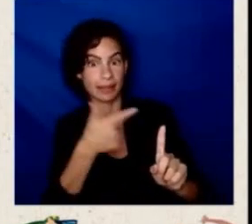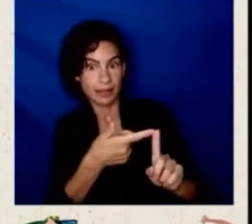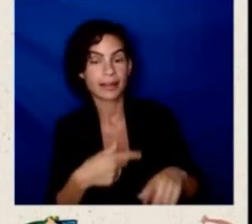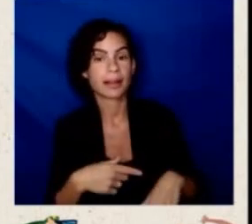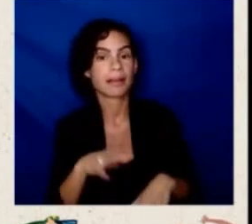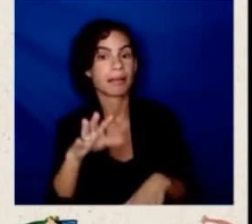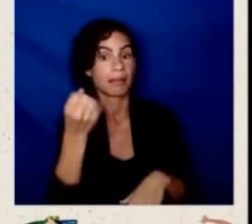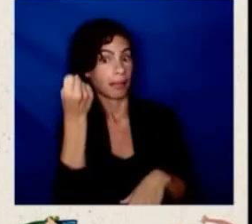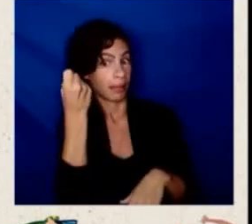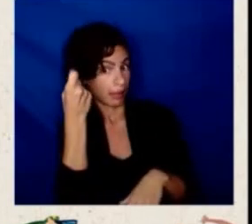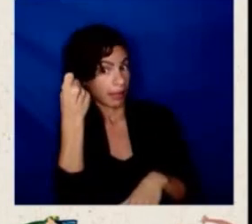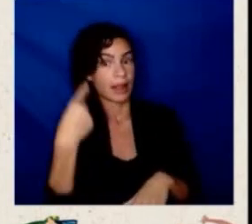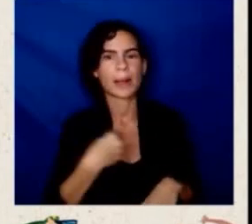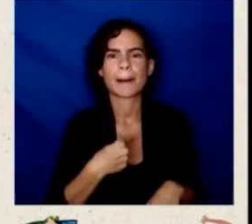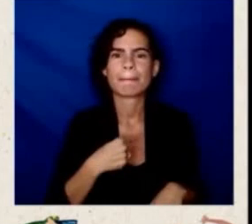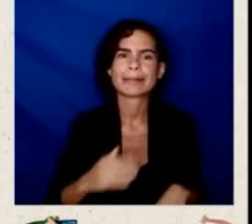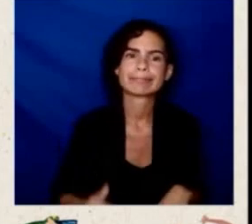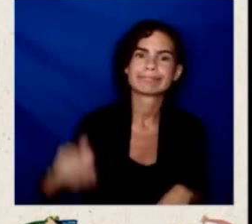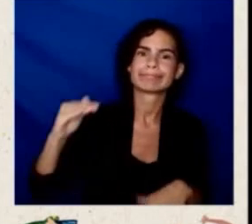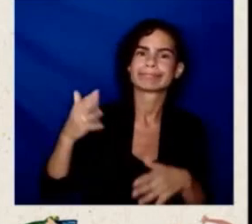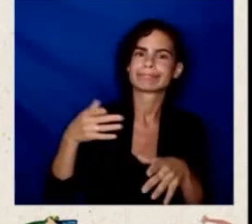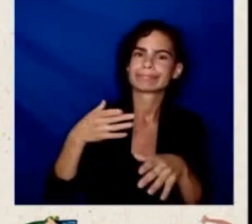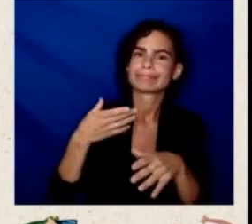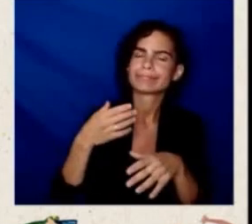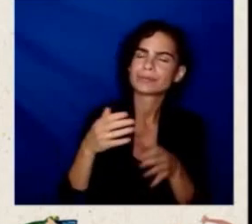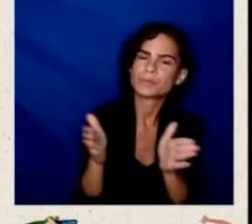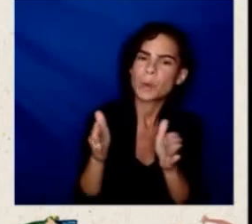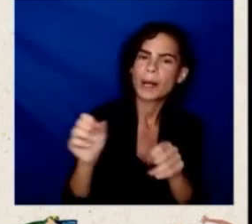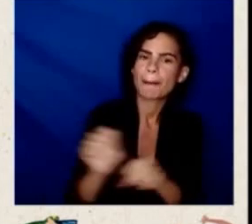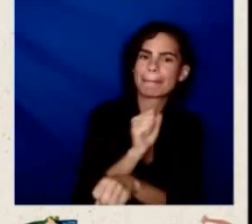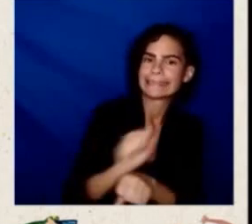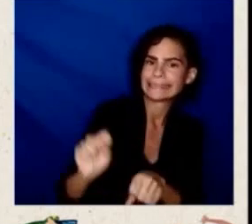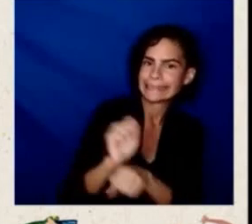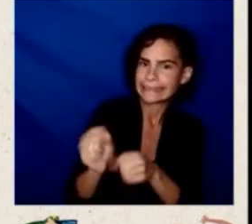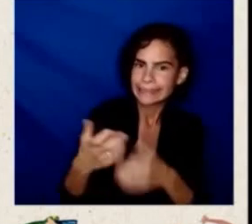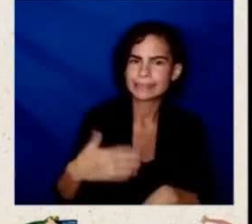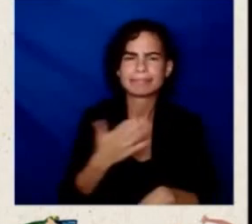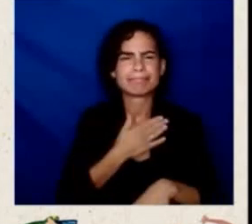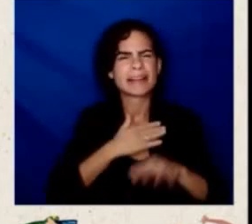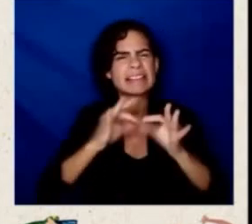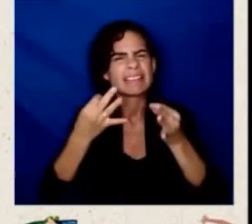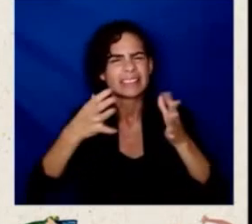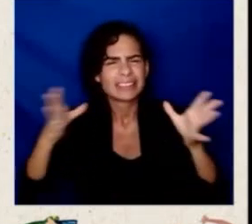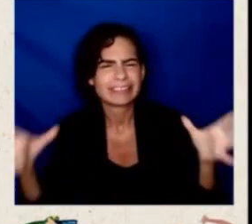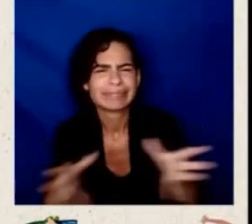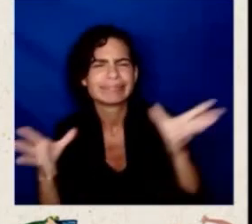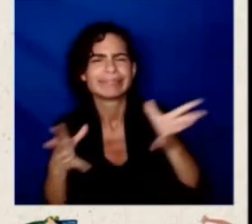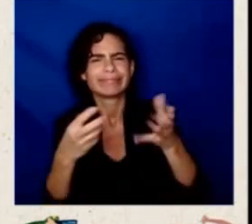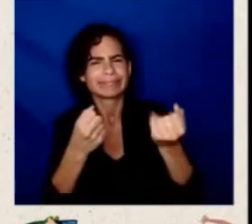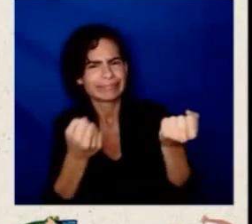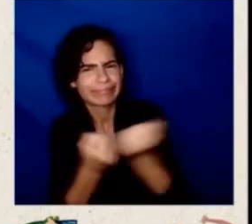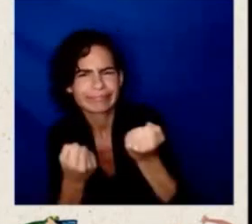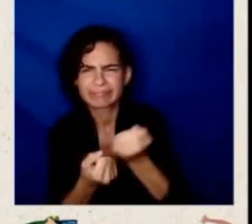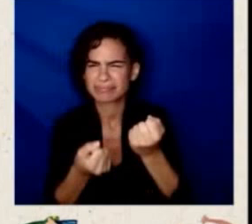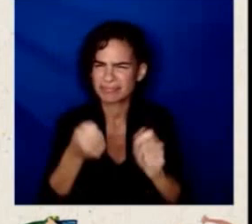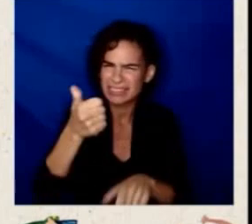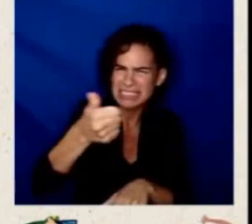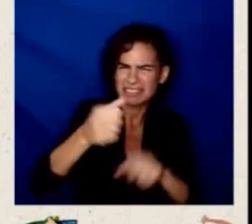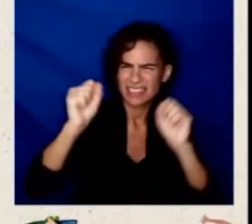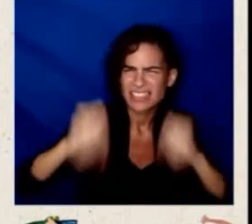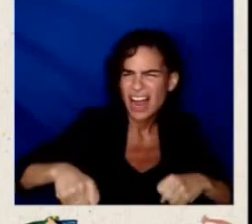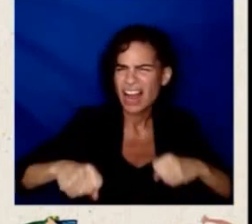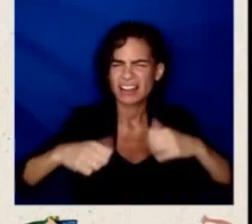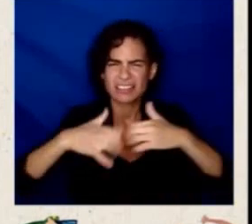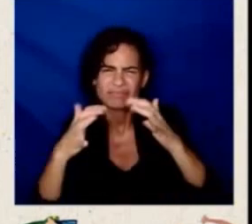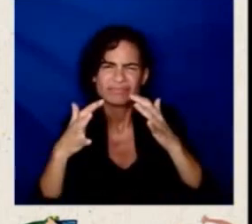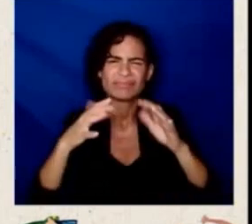family. And I know that those things are so, you know, just embedded in our culture in terms of serving community.